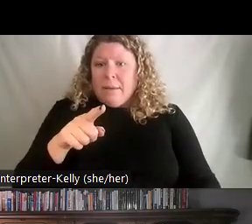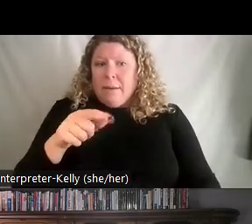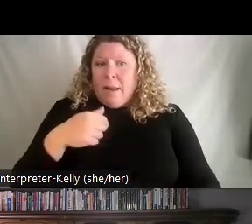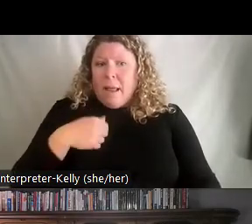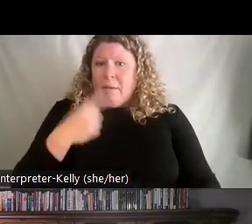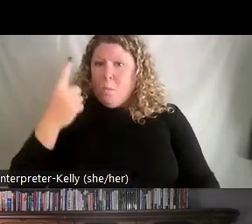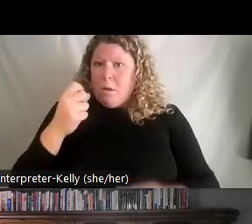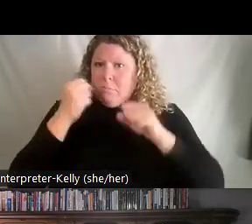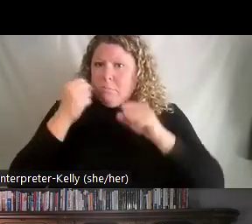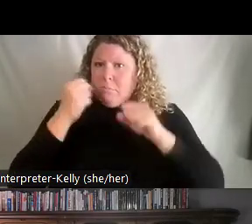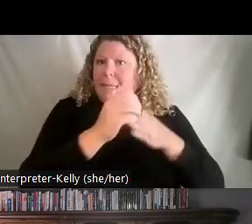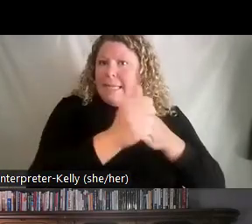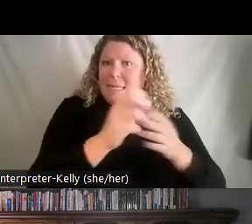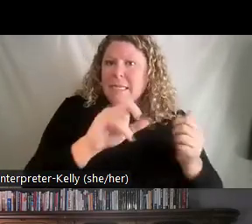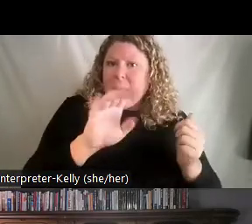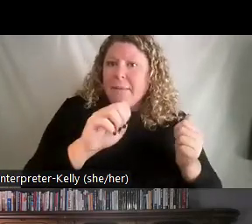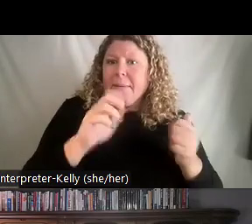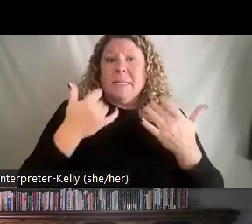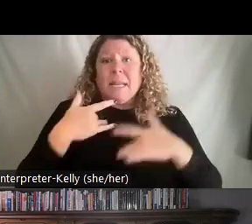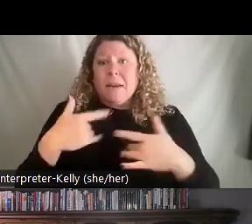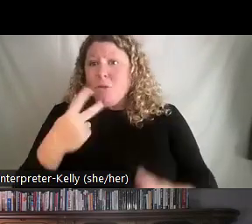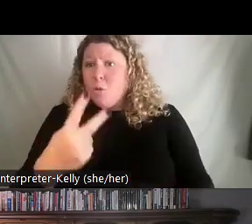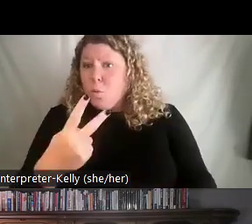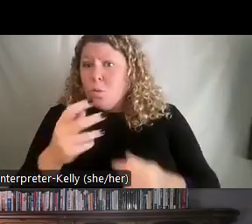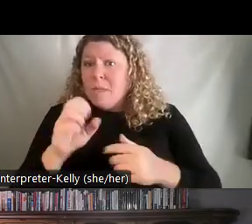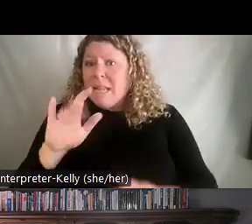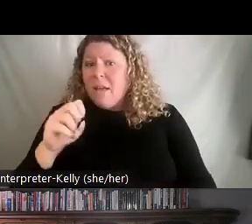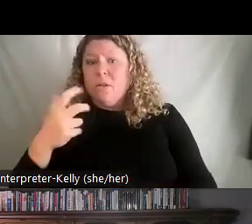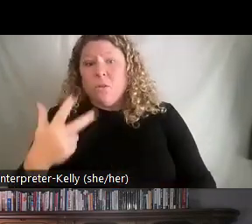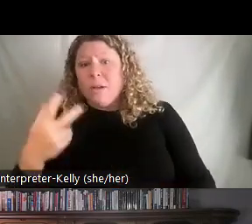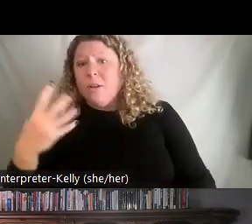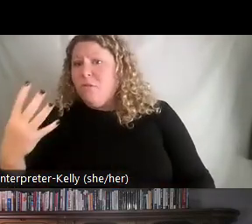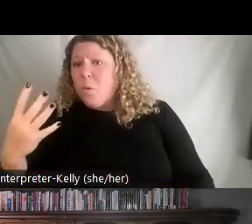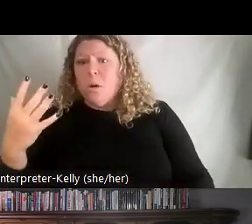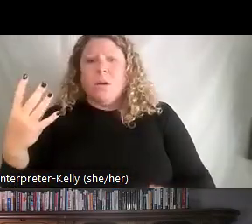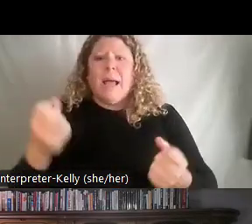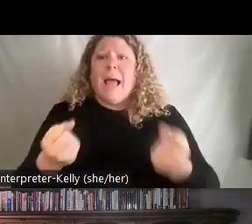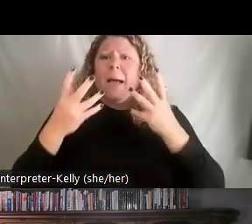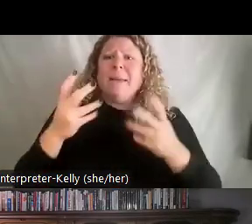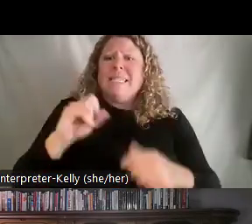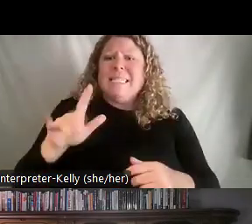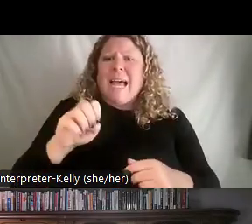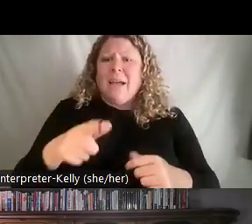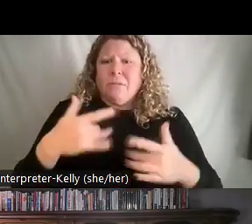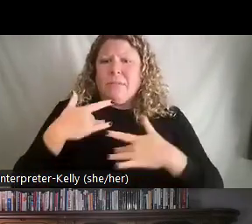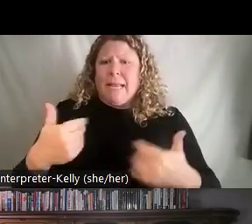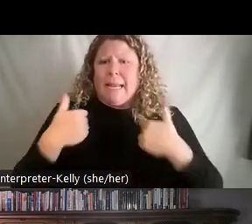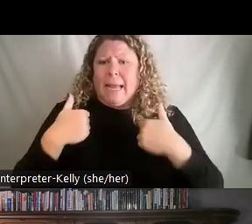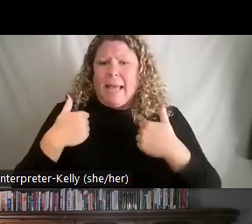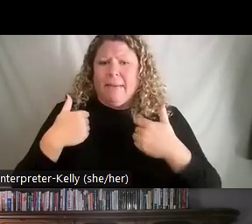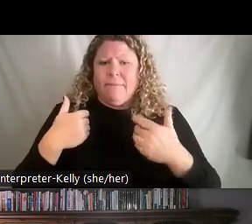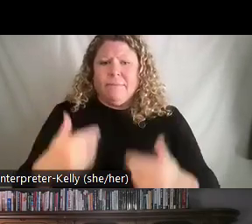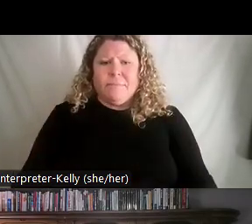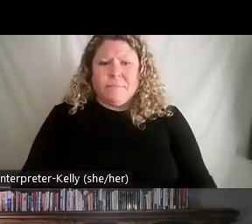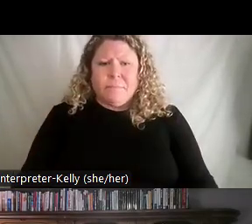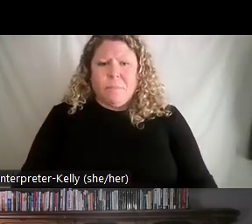style? Did you have two leadership styles? Did you put three leadership styles or four leadership styles? So, one, two, three, or four. How many